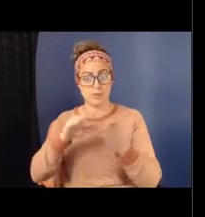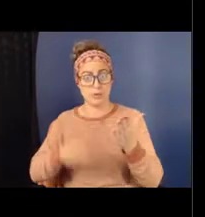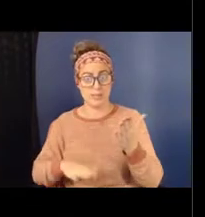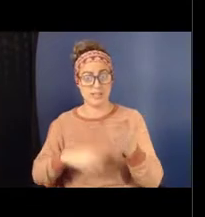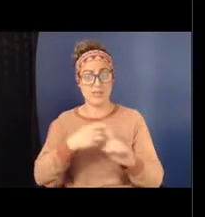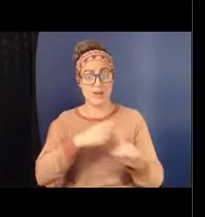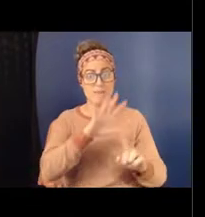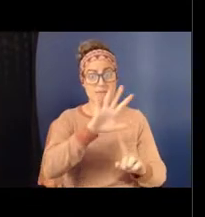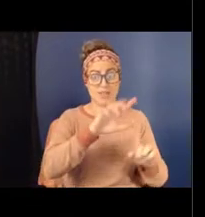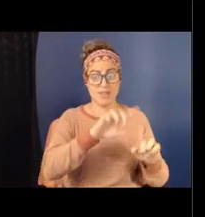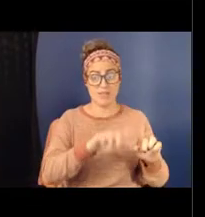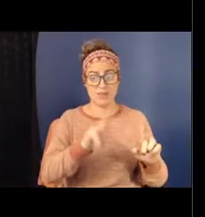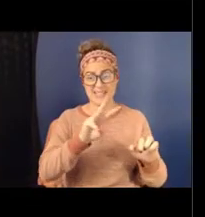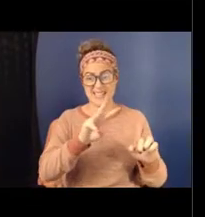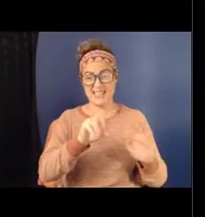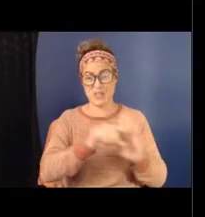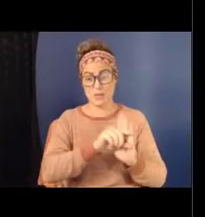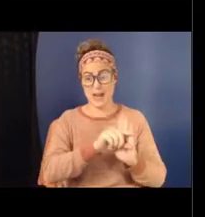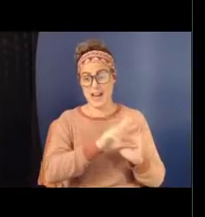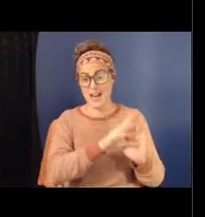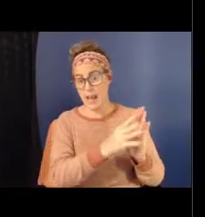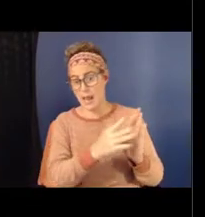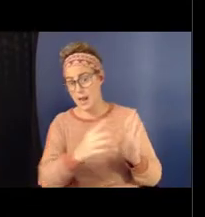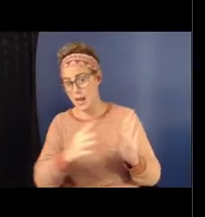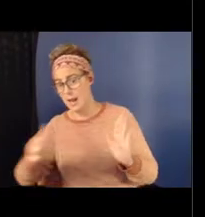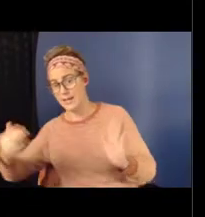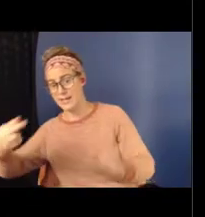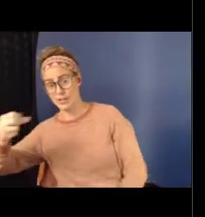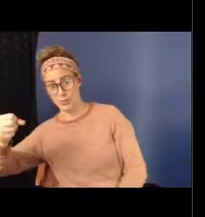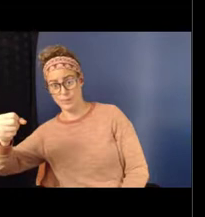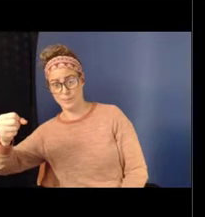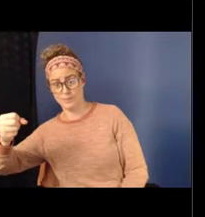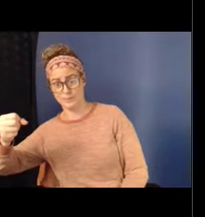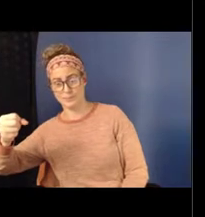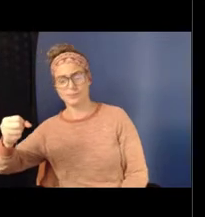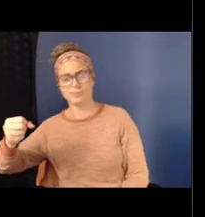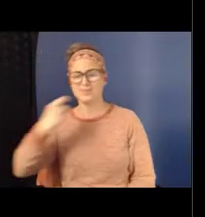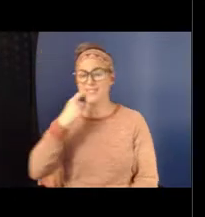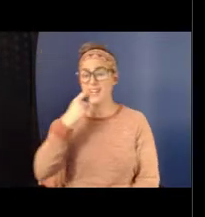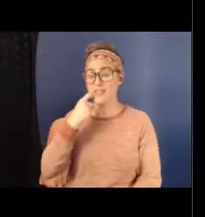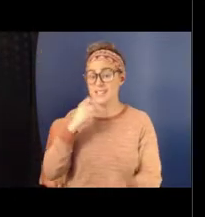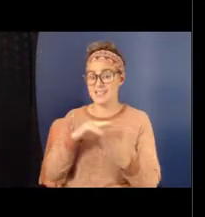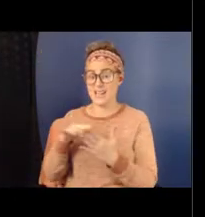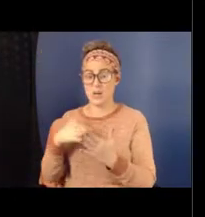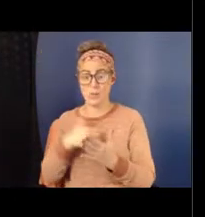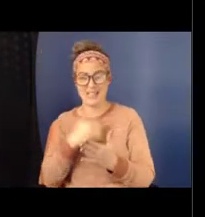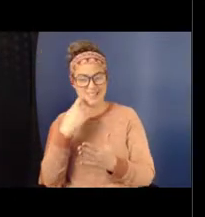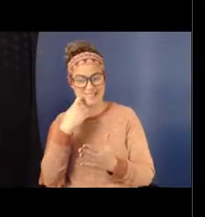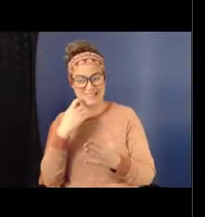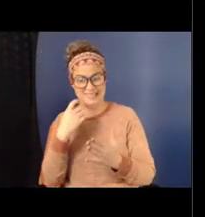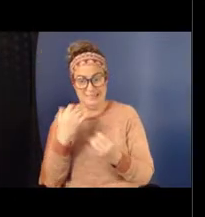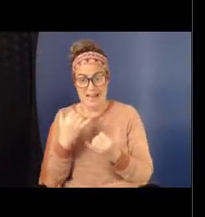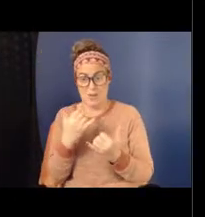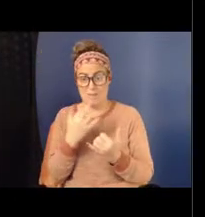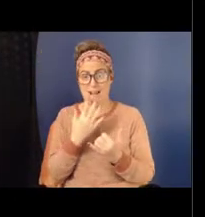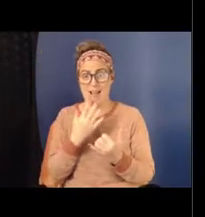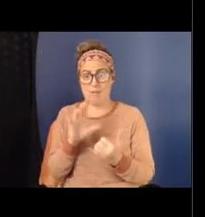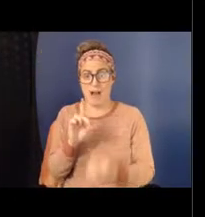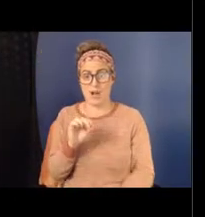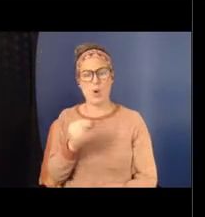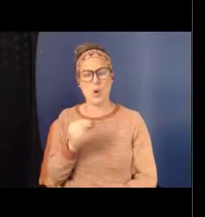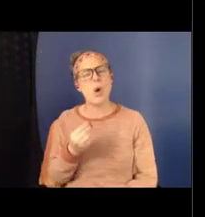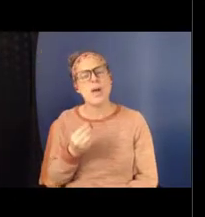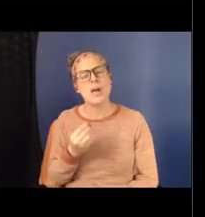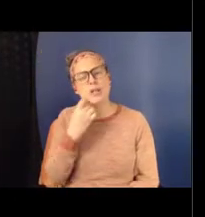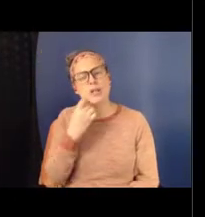school. And in a recent study that we also did in Colorado, we're finding very, very similar validations